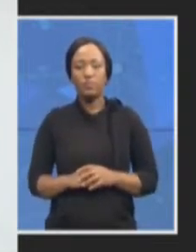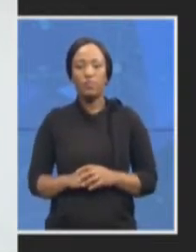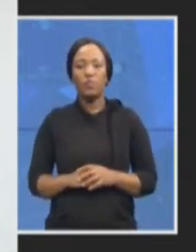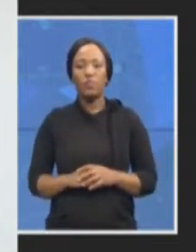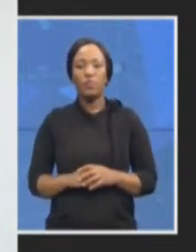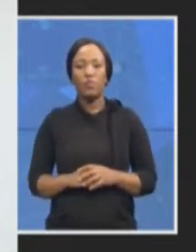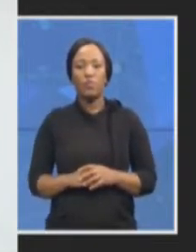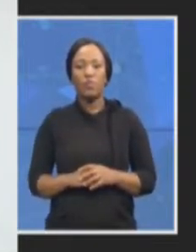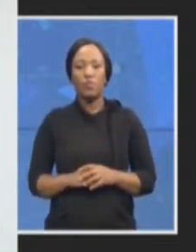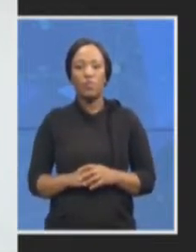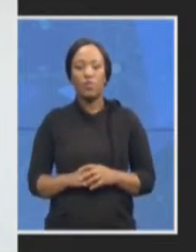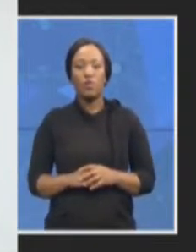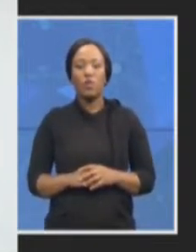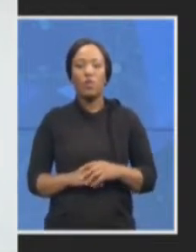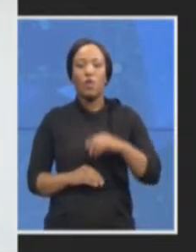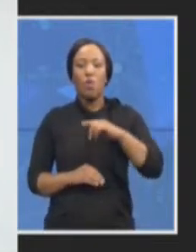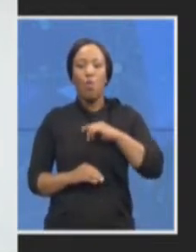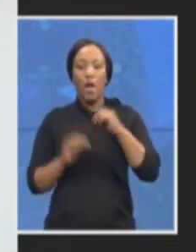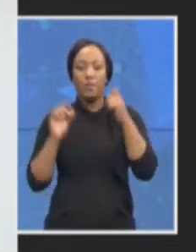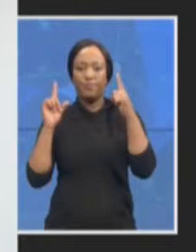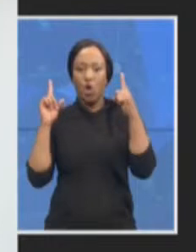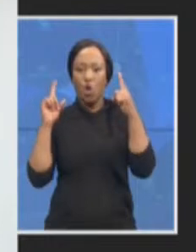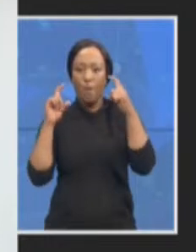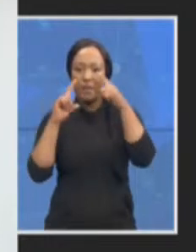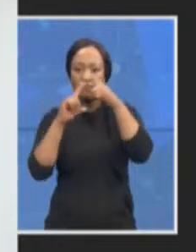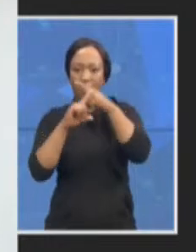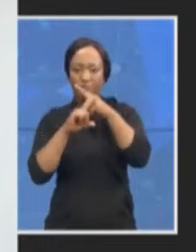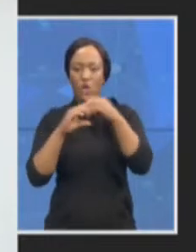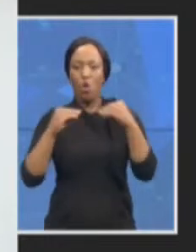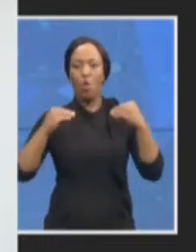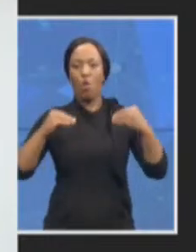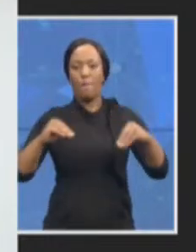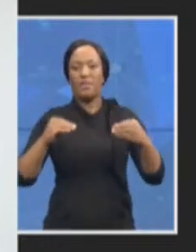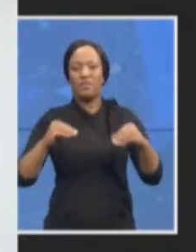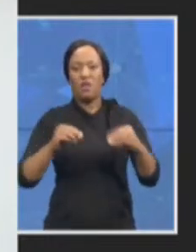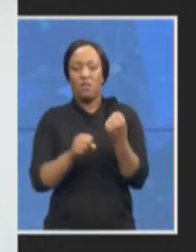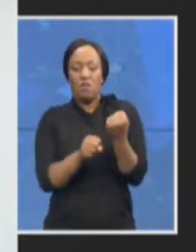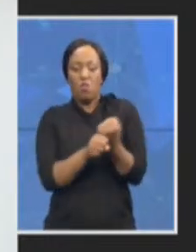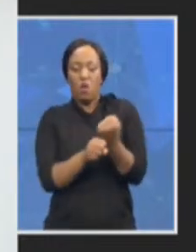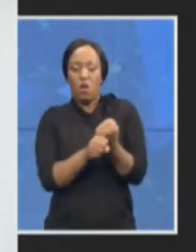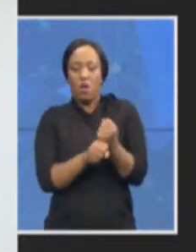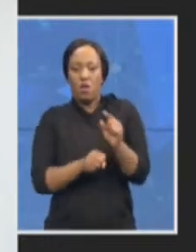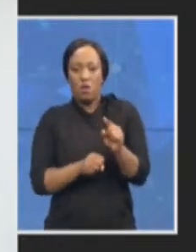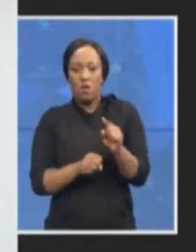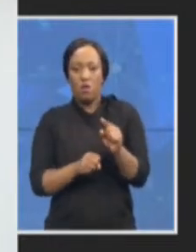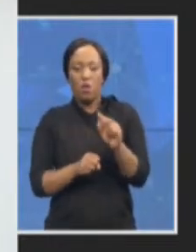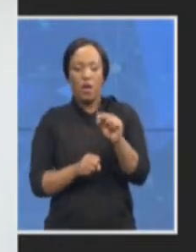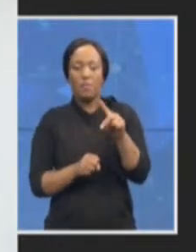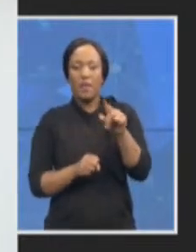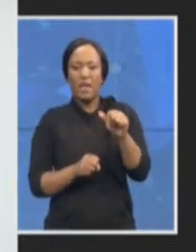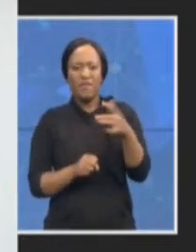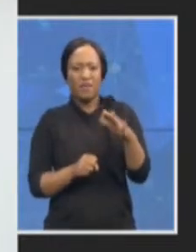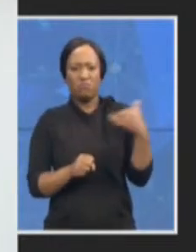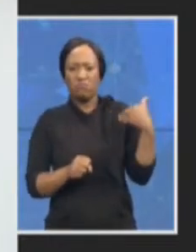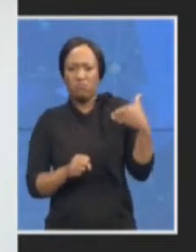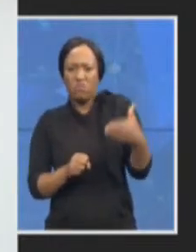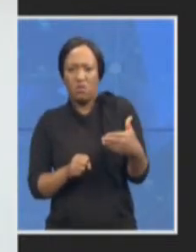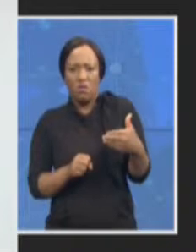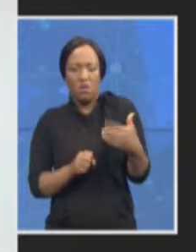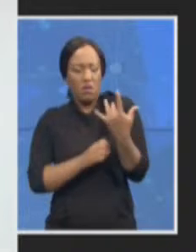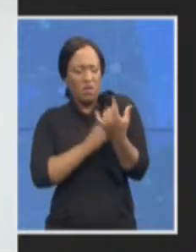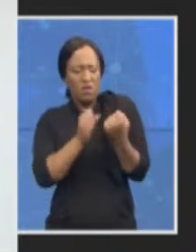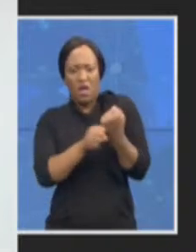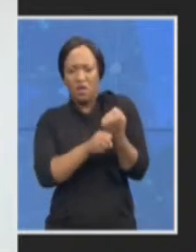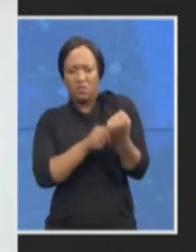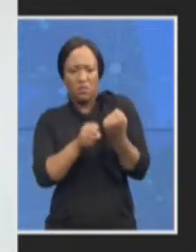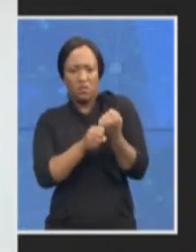the NPA has been doing complex commercial work for a number of years and there are a